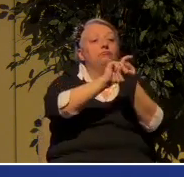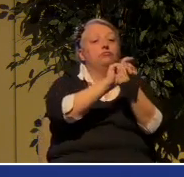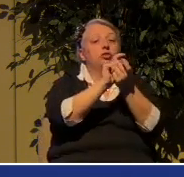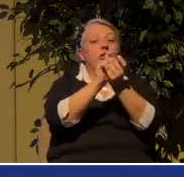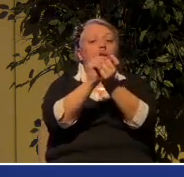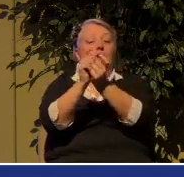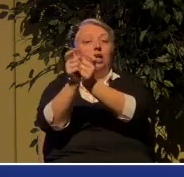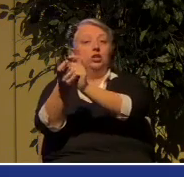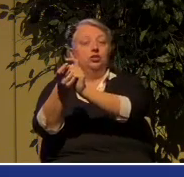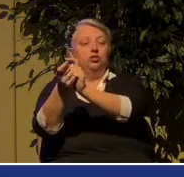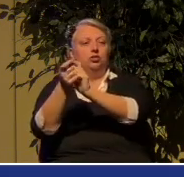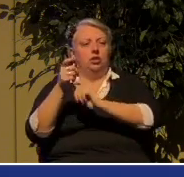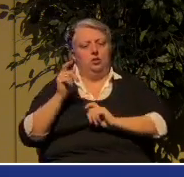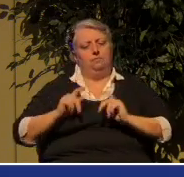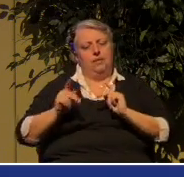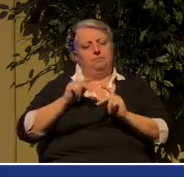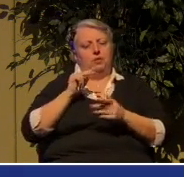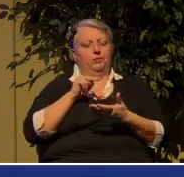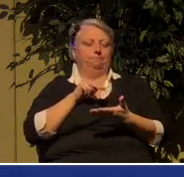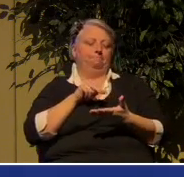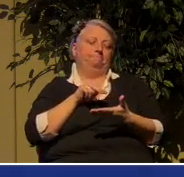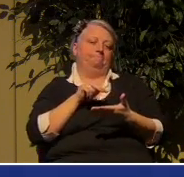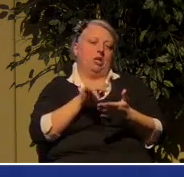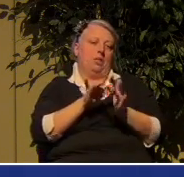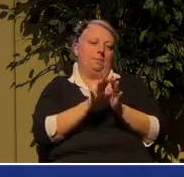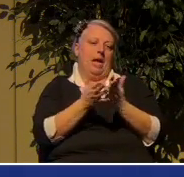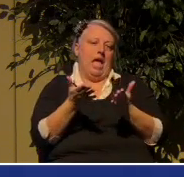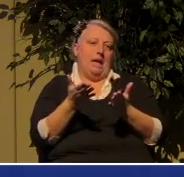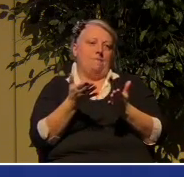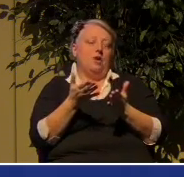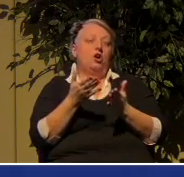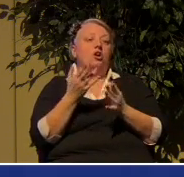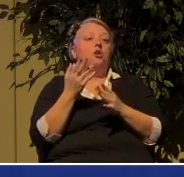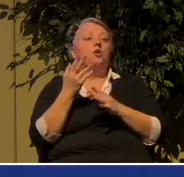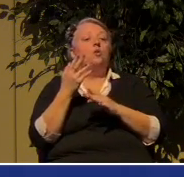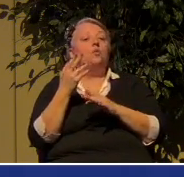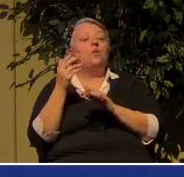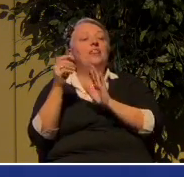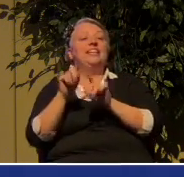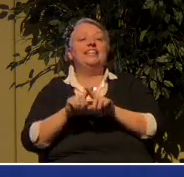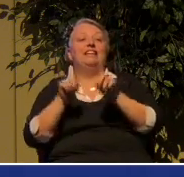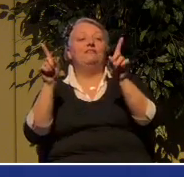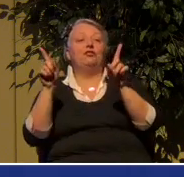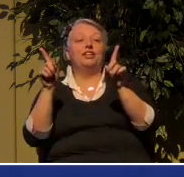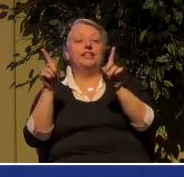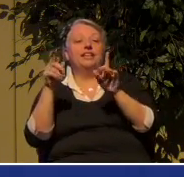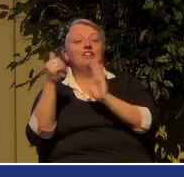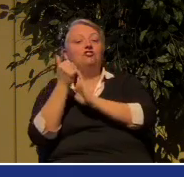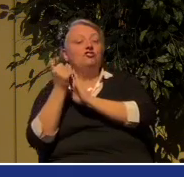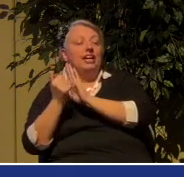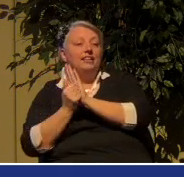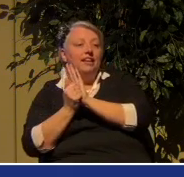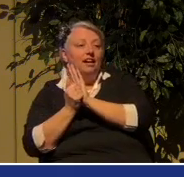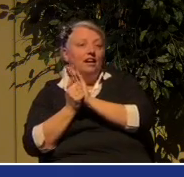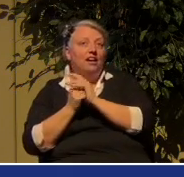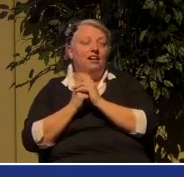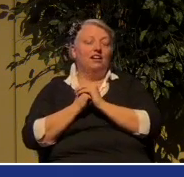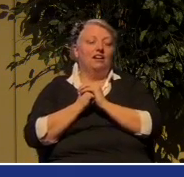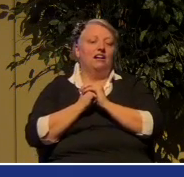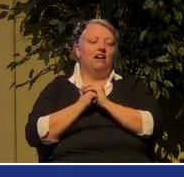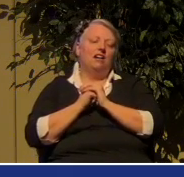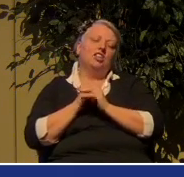and often with a particular agenda, as you could imagine. And so